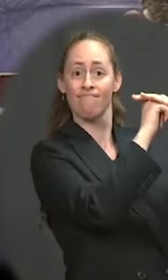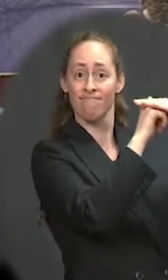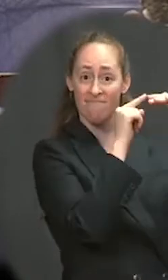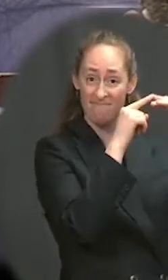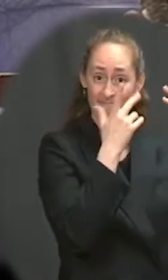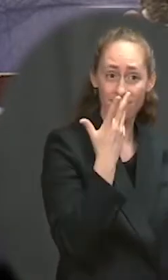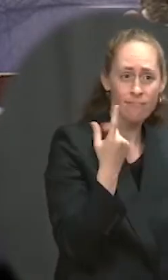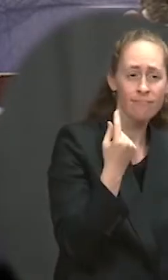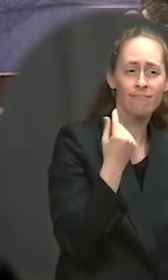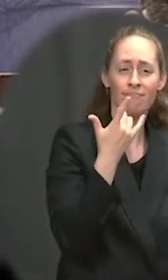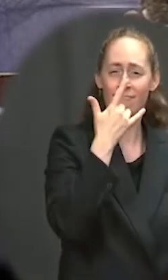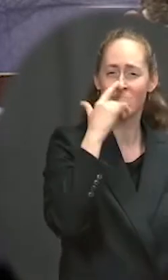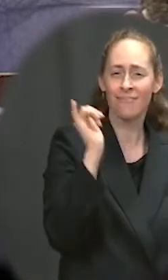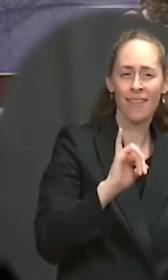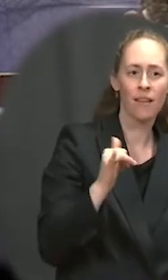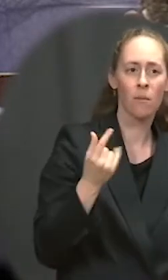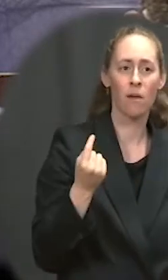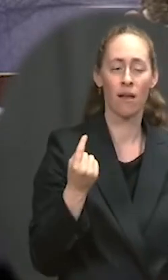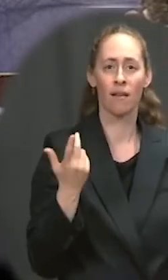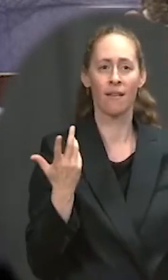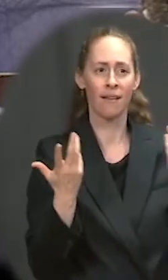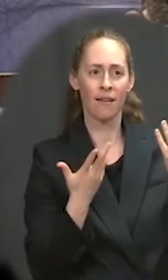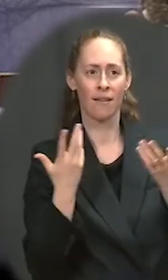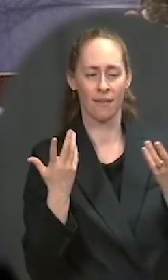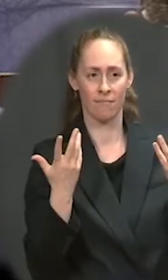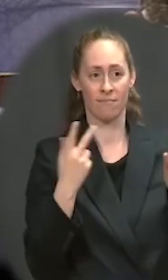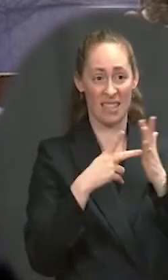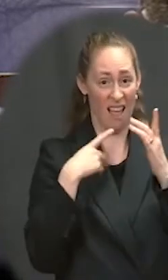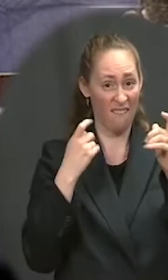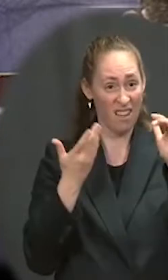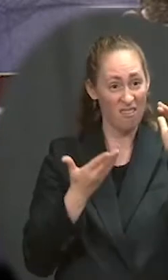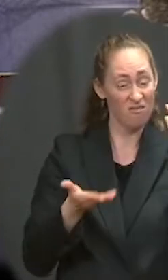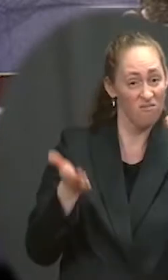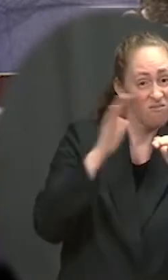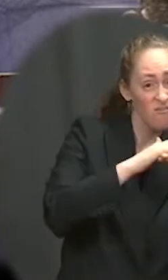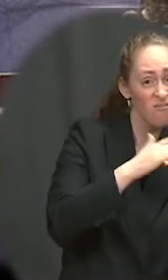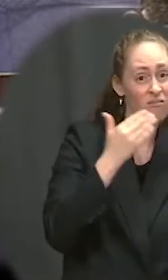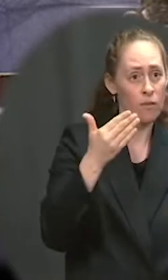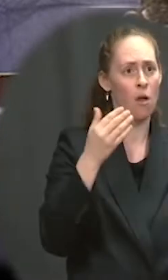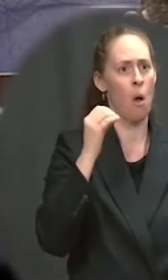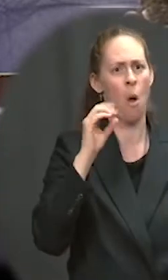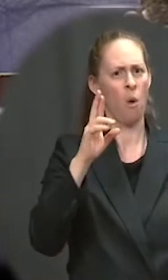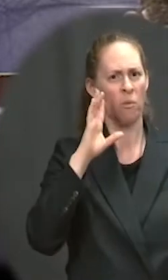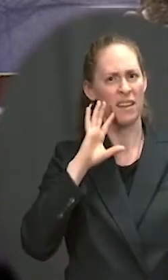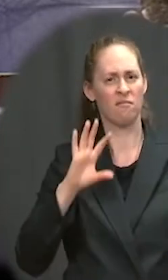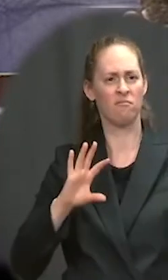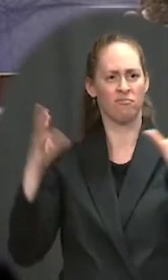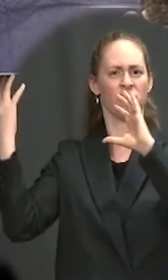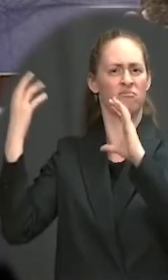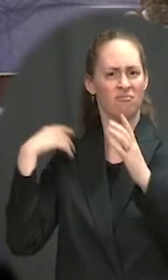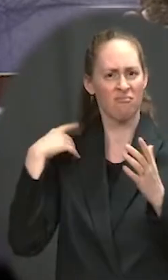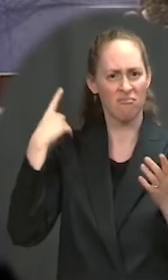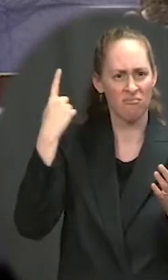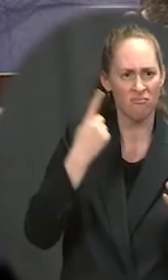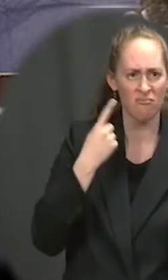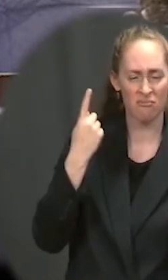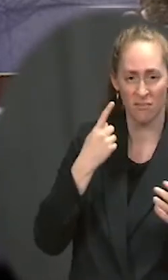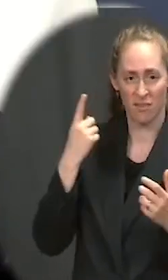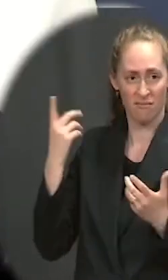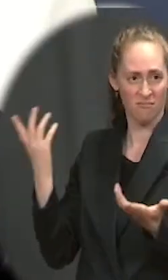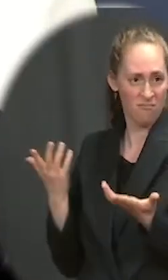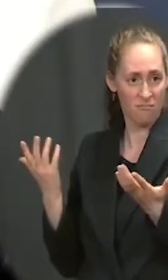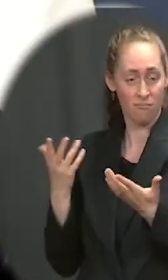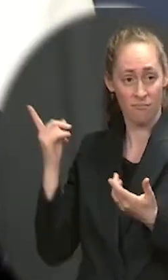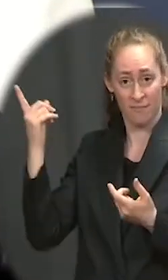economic calamity. Does the president have a view on the question more broadly of whether or not there even should be a debt limit? Well,